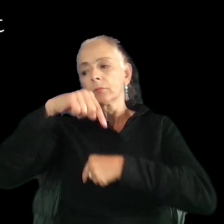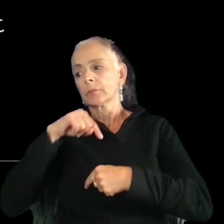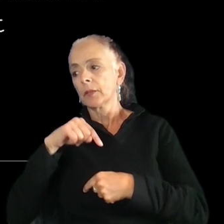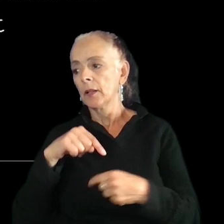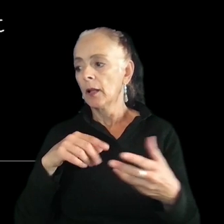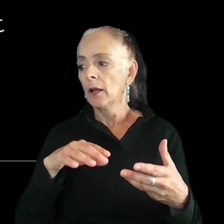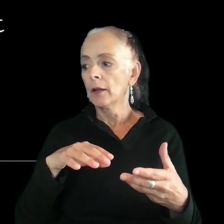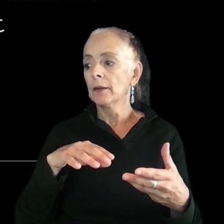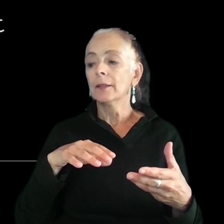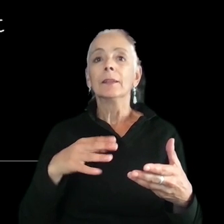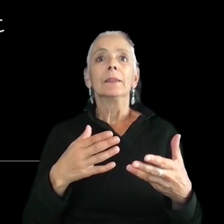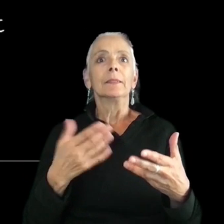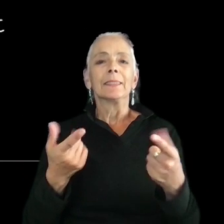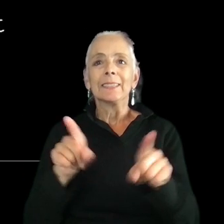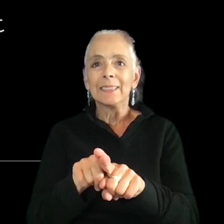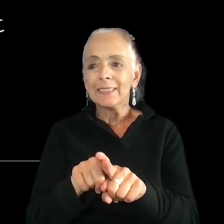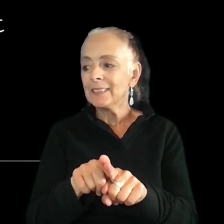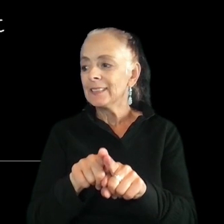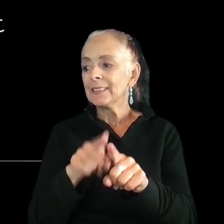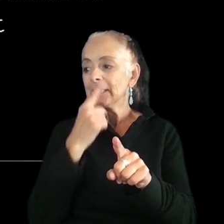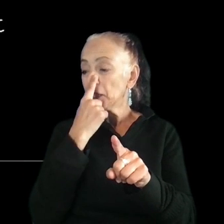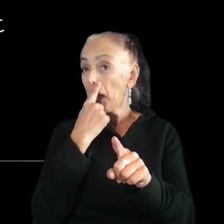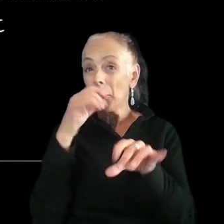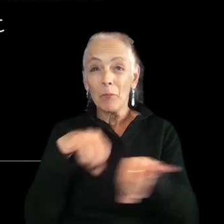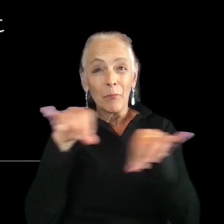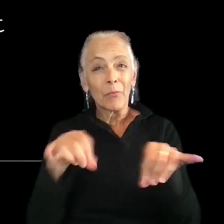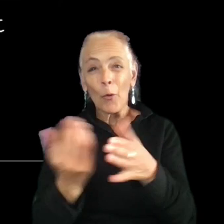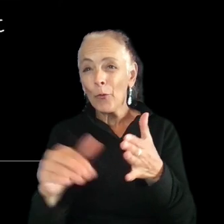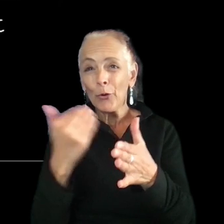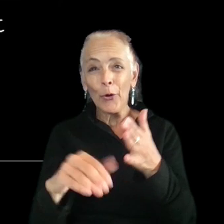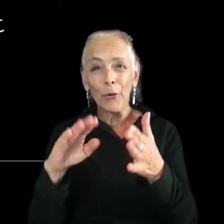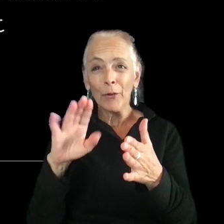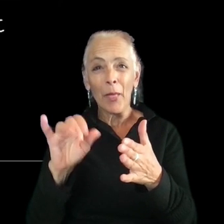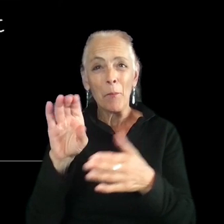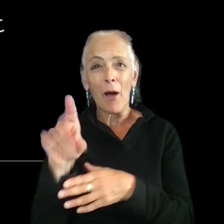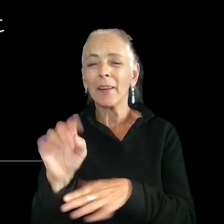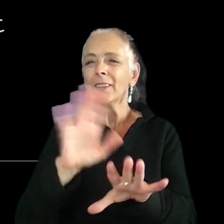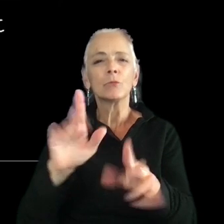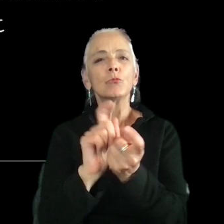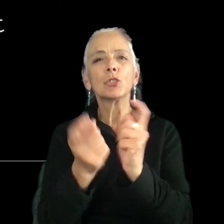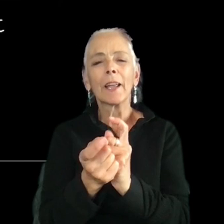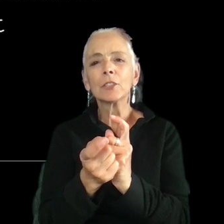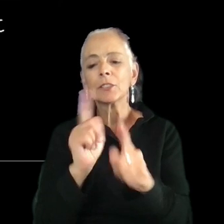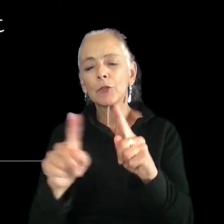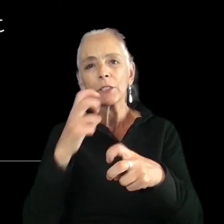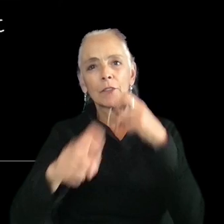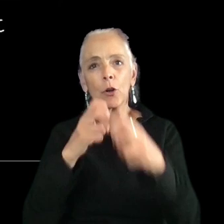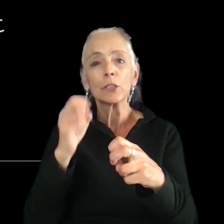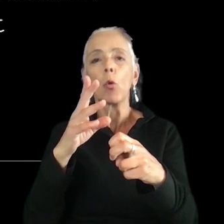boss over and over again because it's ridiculously difficult, just let players change the difficulty or better yet bypass,